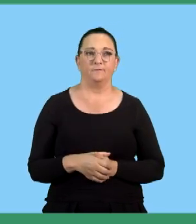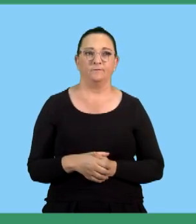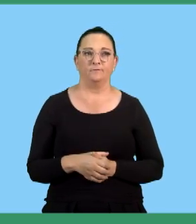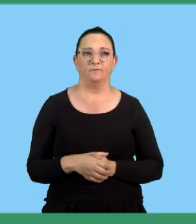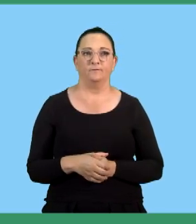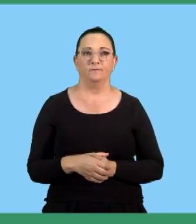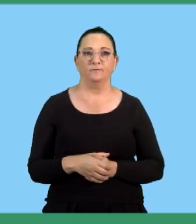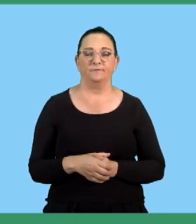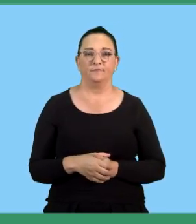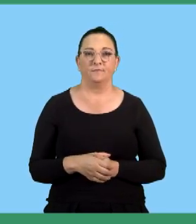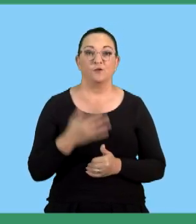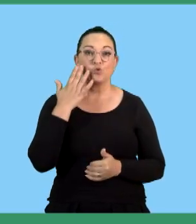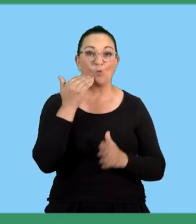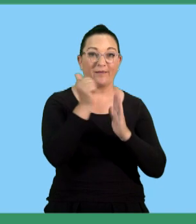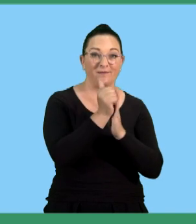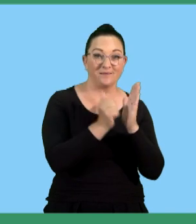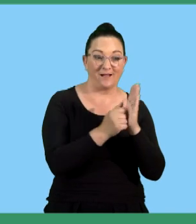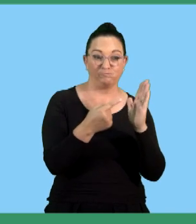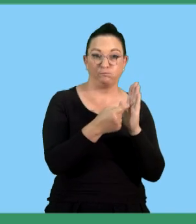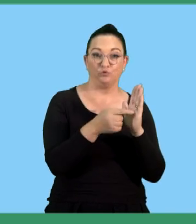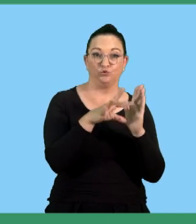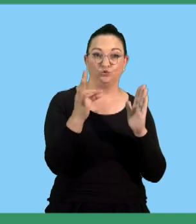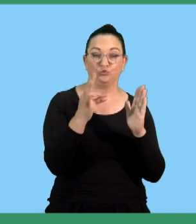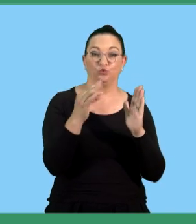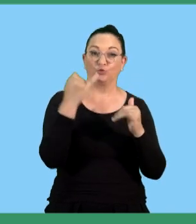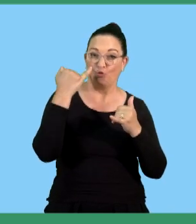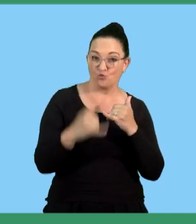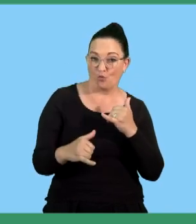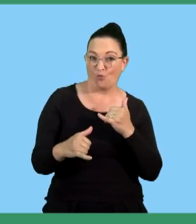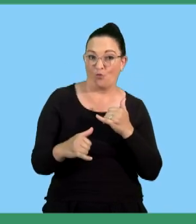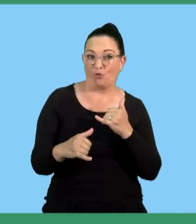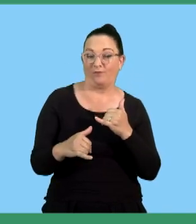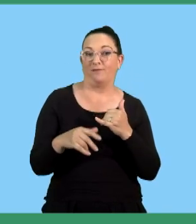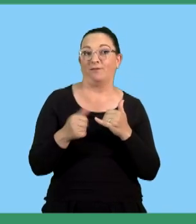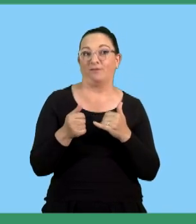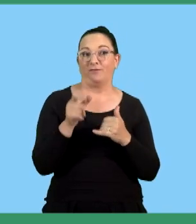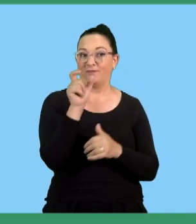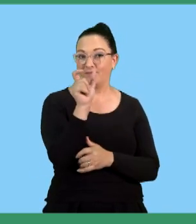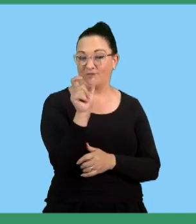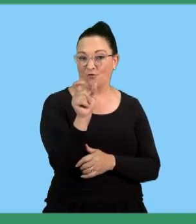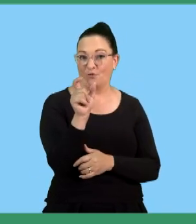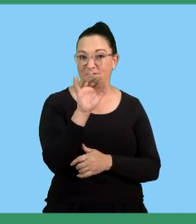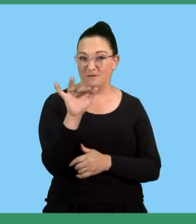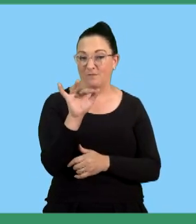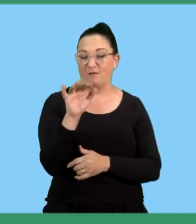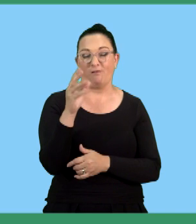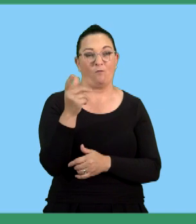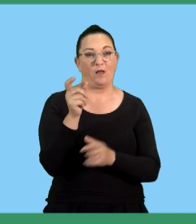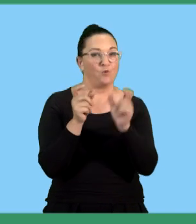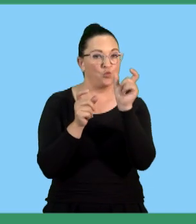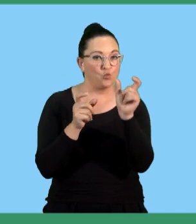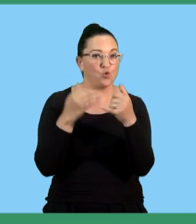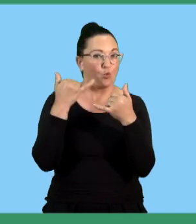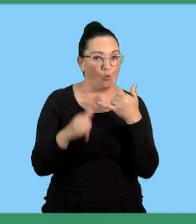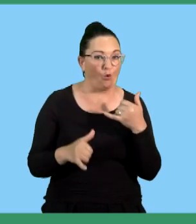So identifying the incorrect act due to lack lack of understanding of the key terminologies for each act. Remember said you need to